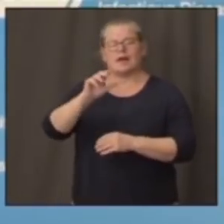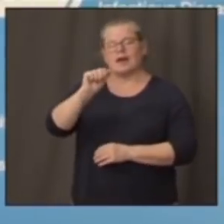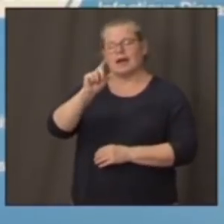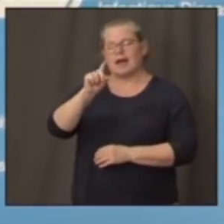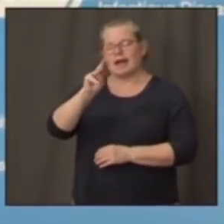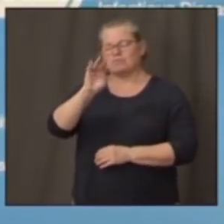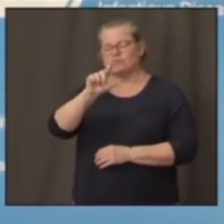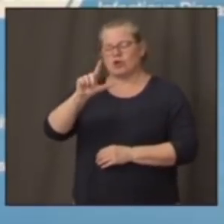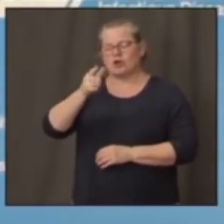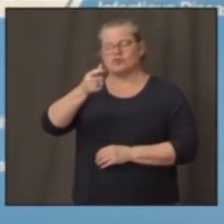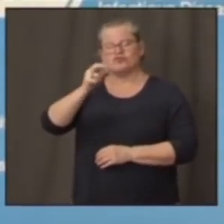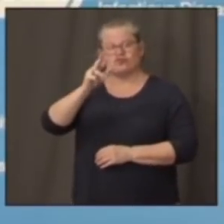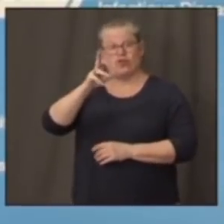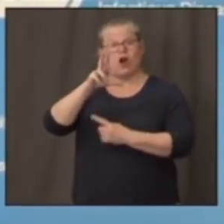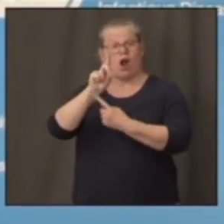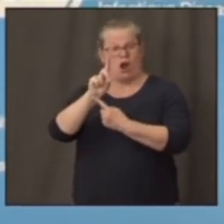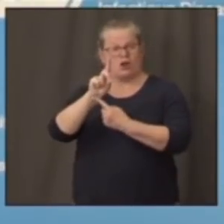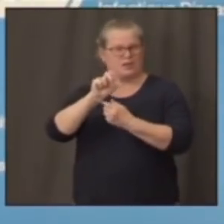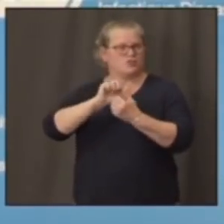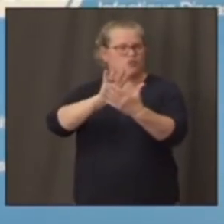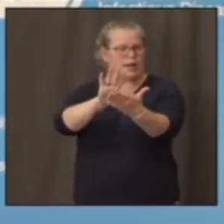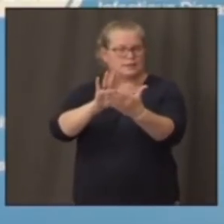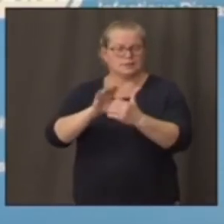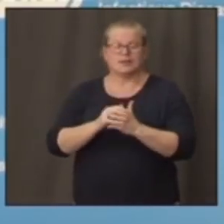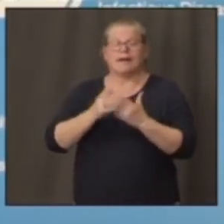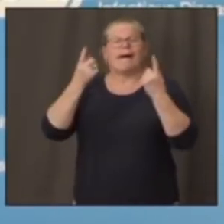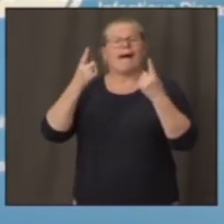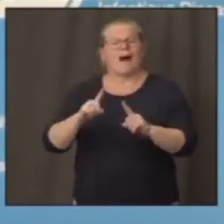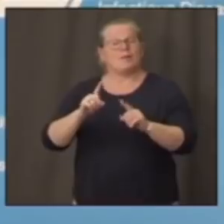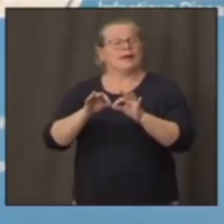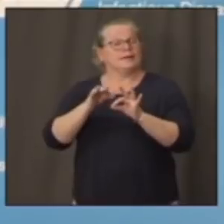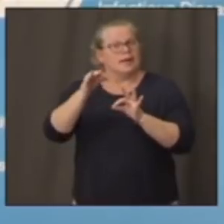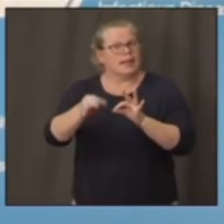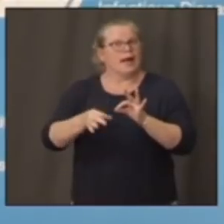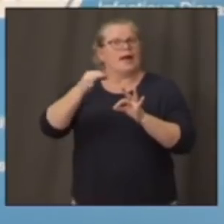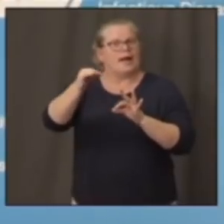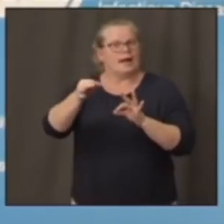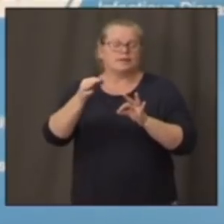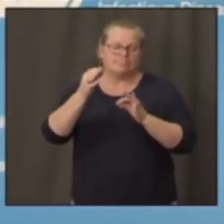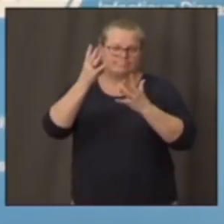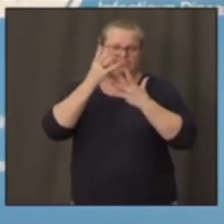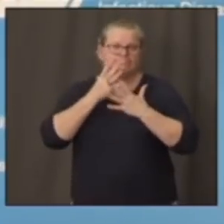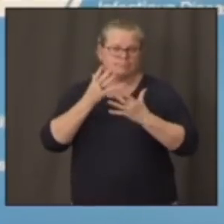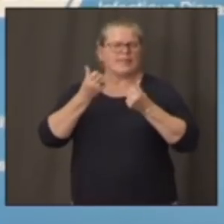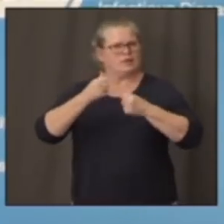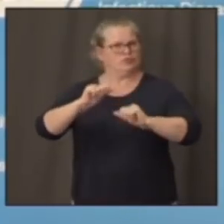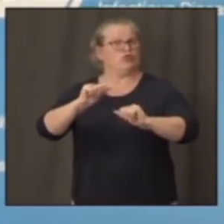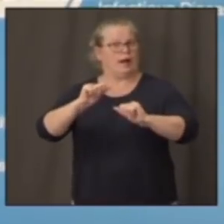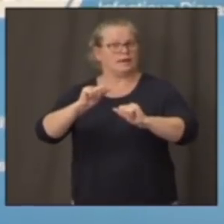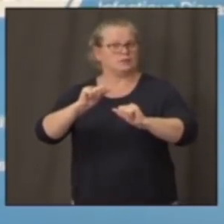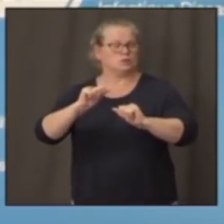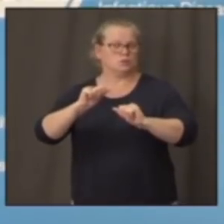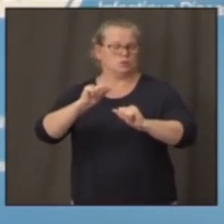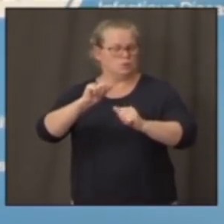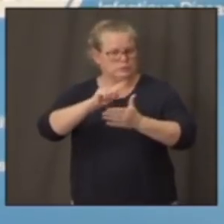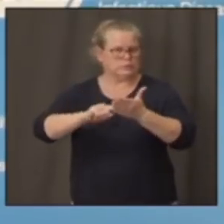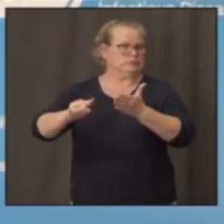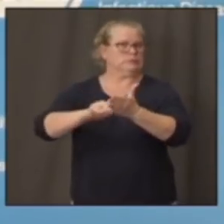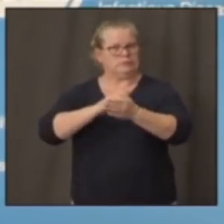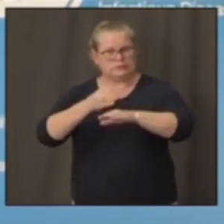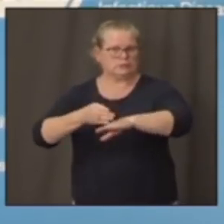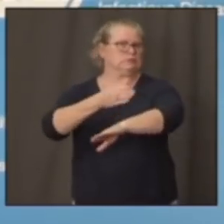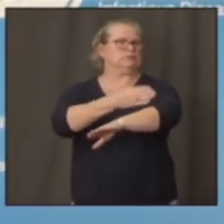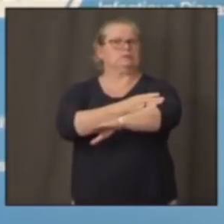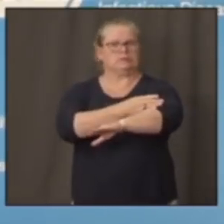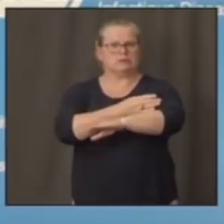unfortunate that there is still a delay. They are trying to correct that by getting proper number of tests